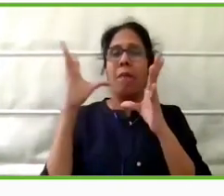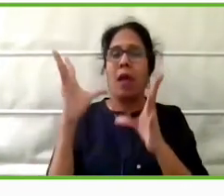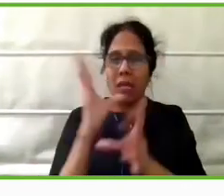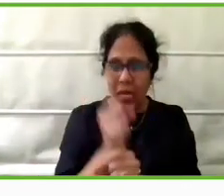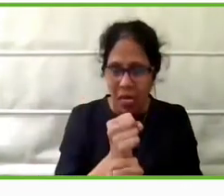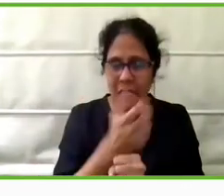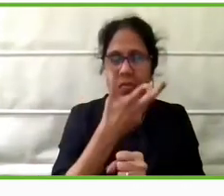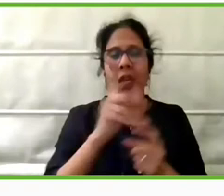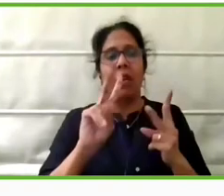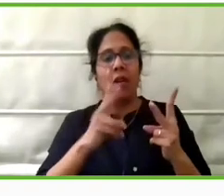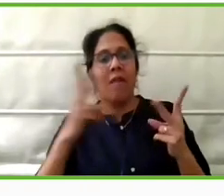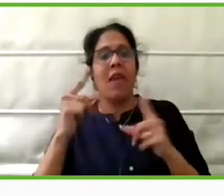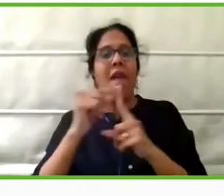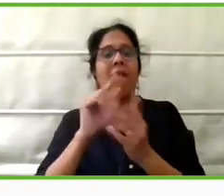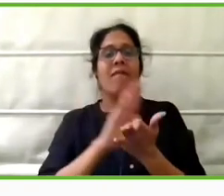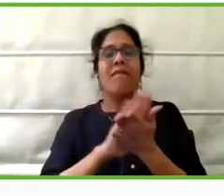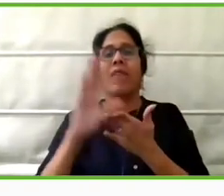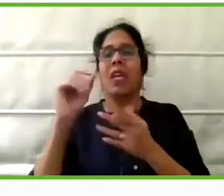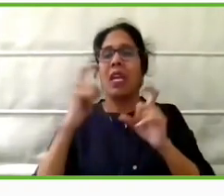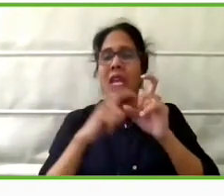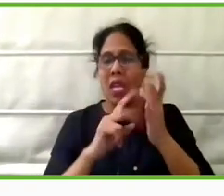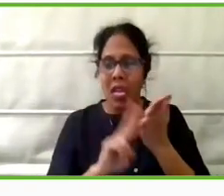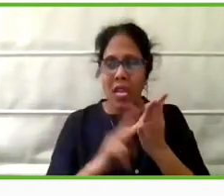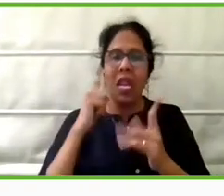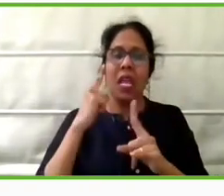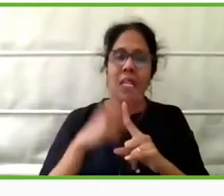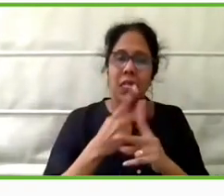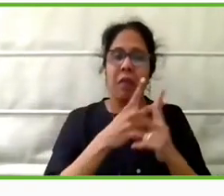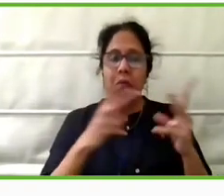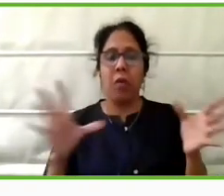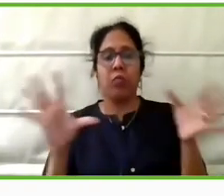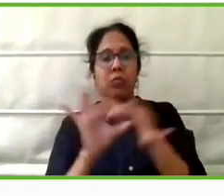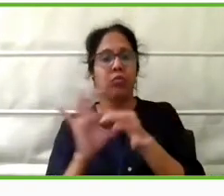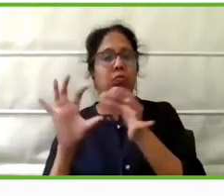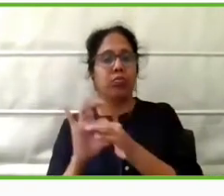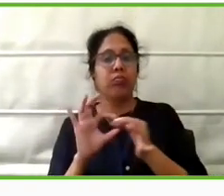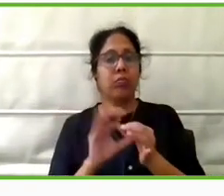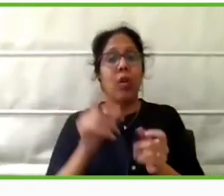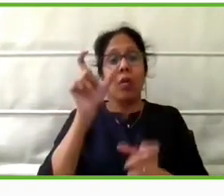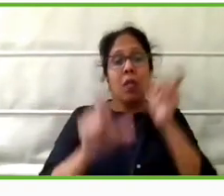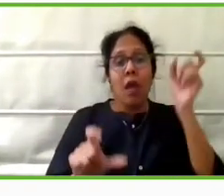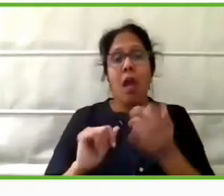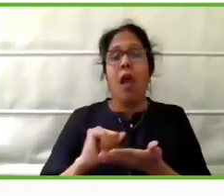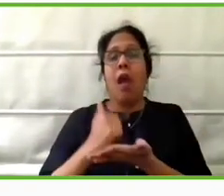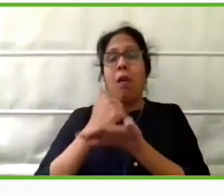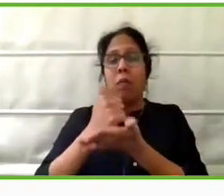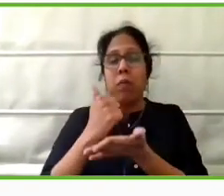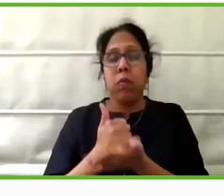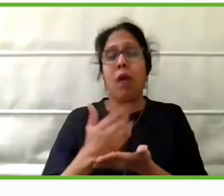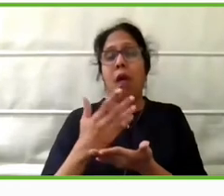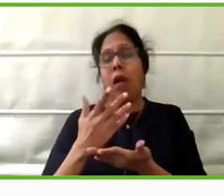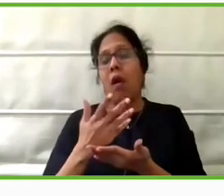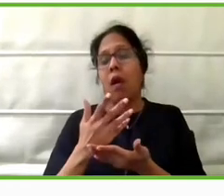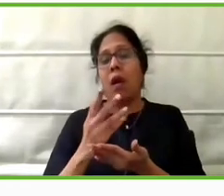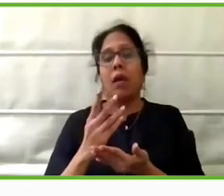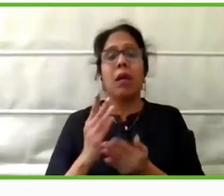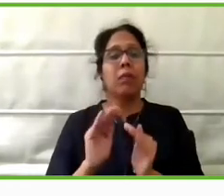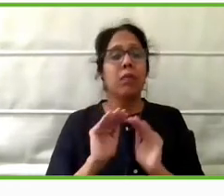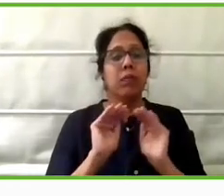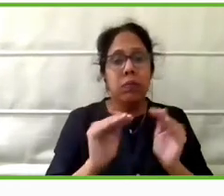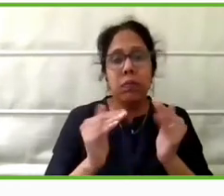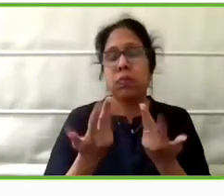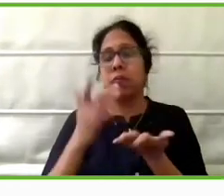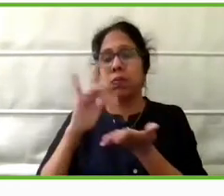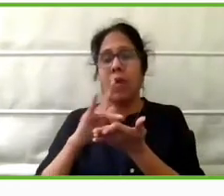together. For dissemination, we had individual users, rehab centers, hospitals like CMC Velo, Association